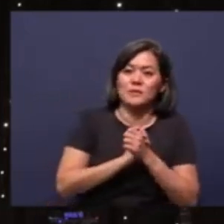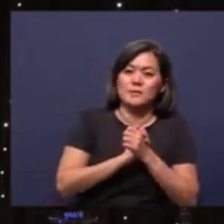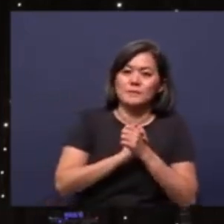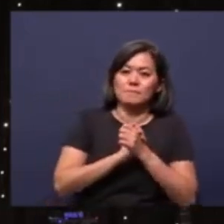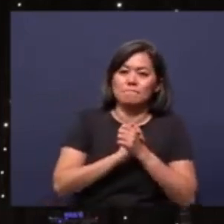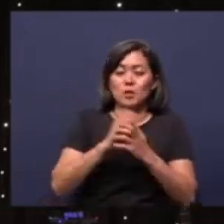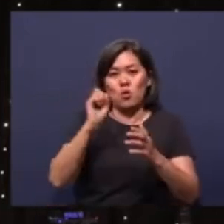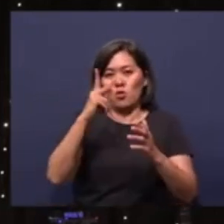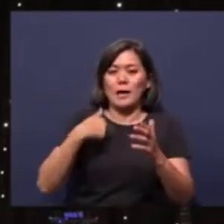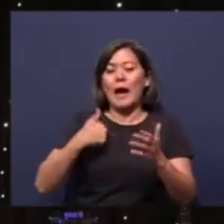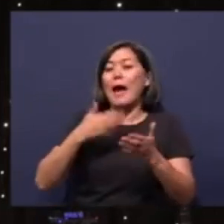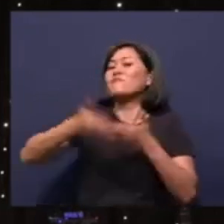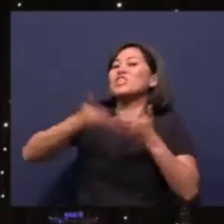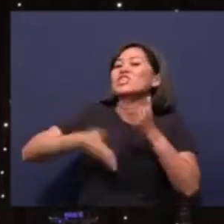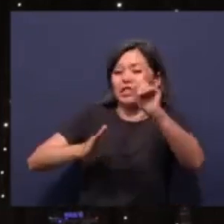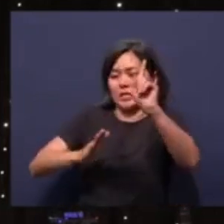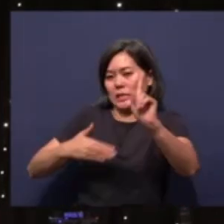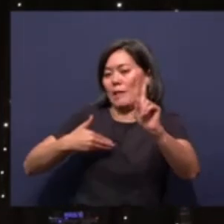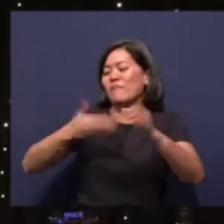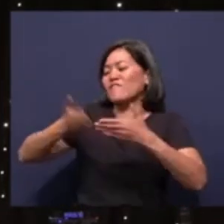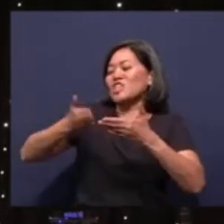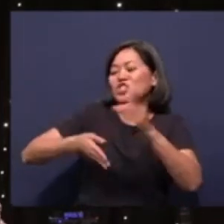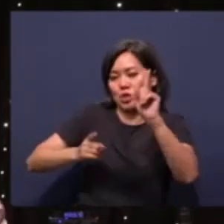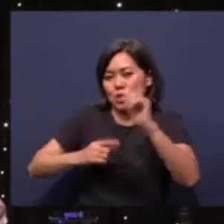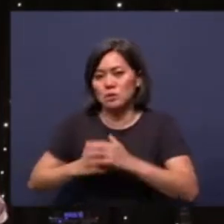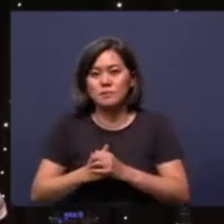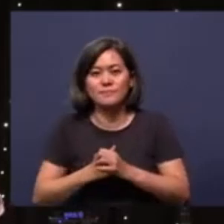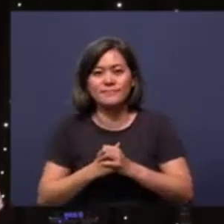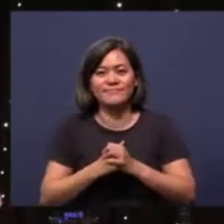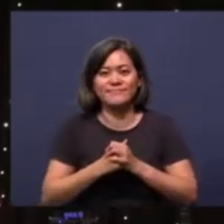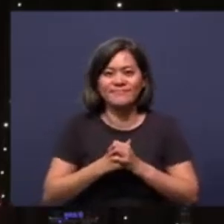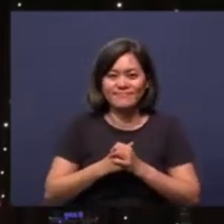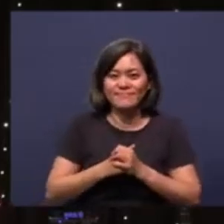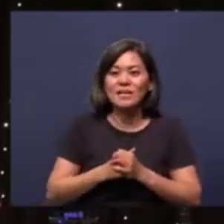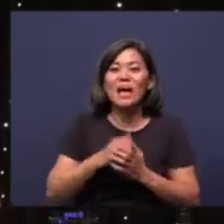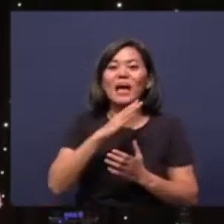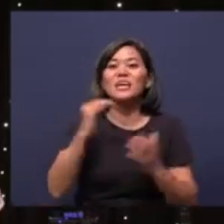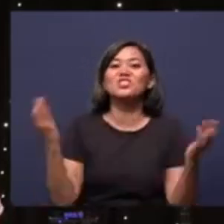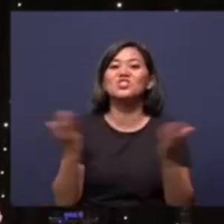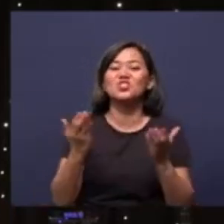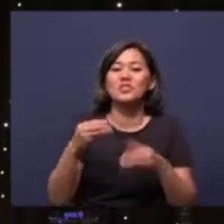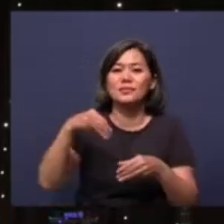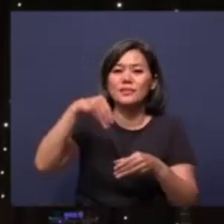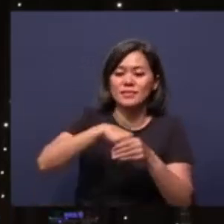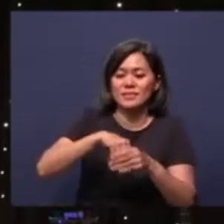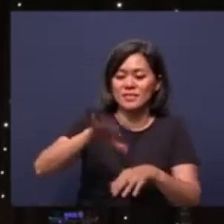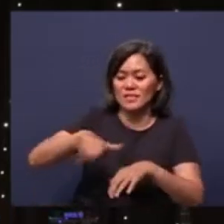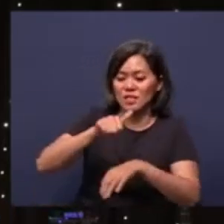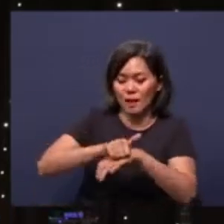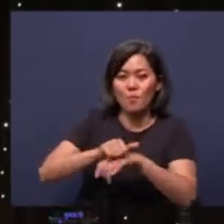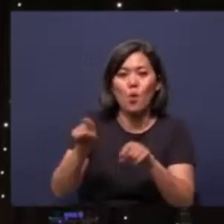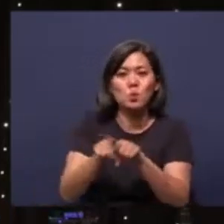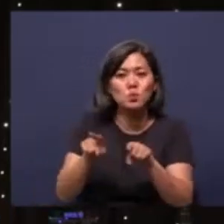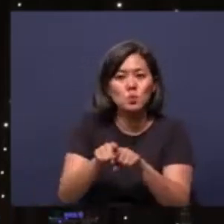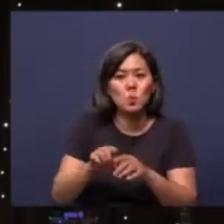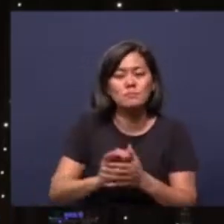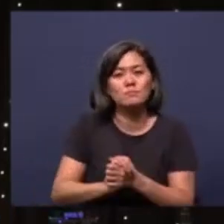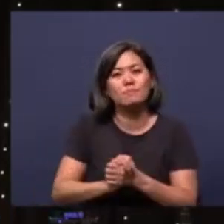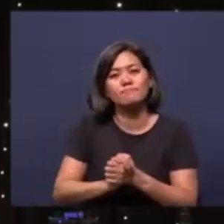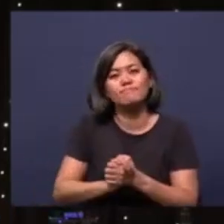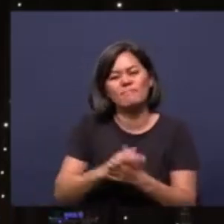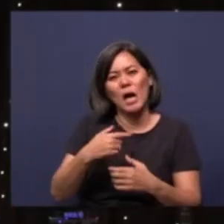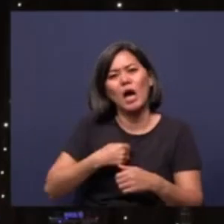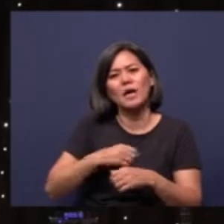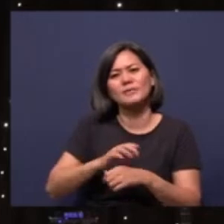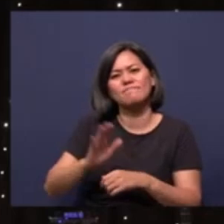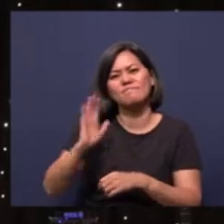Okay, I'm finishing now. Okay. And here in Singapore also, I